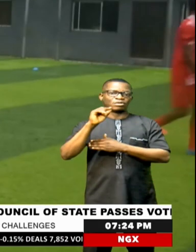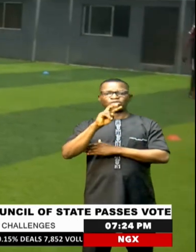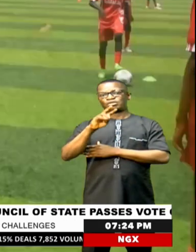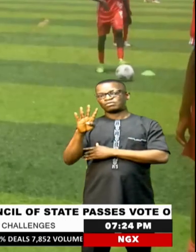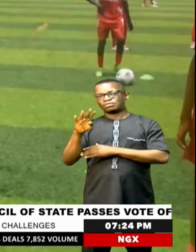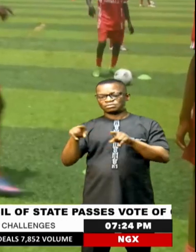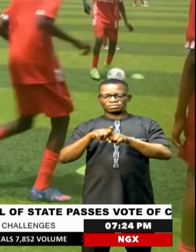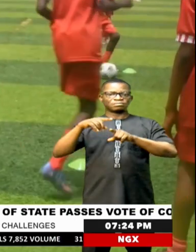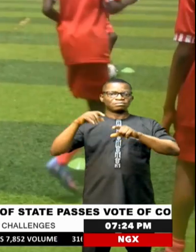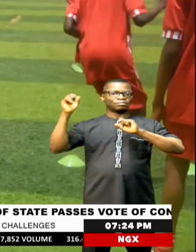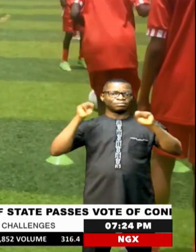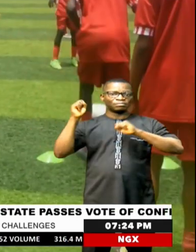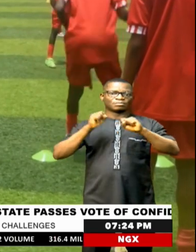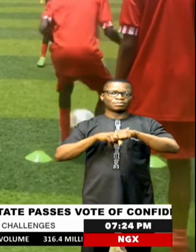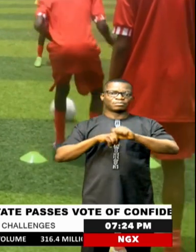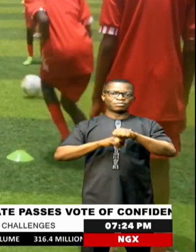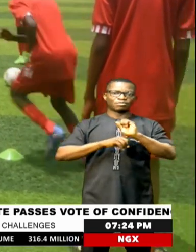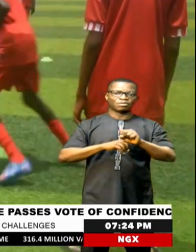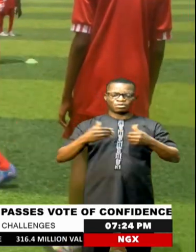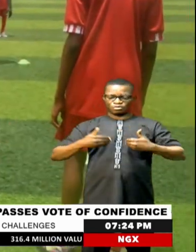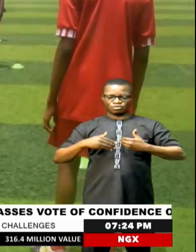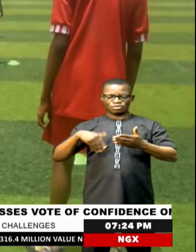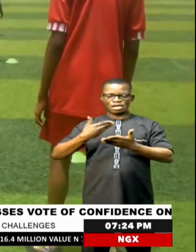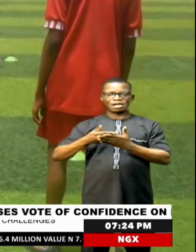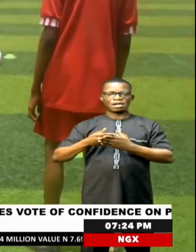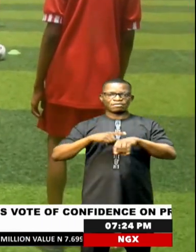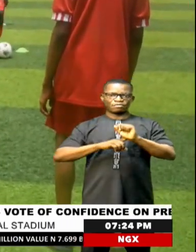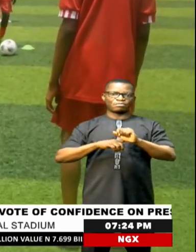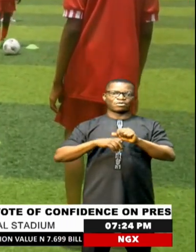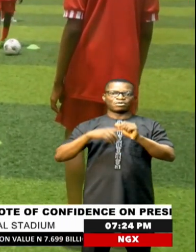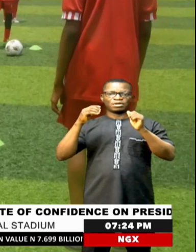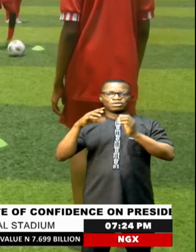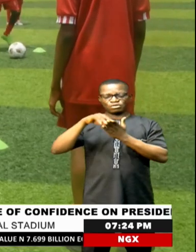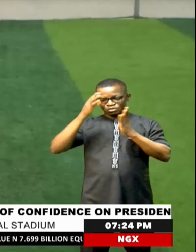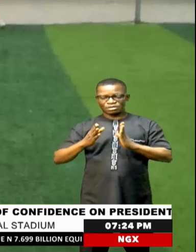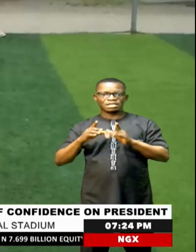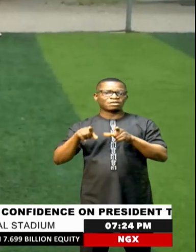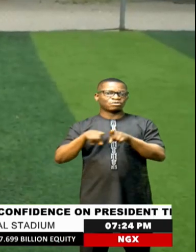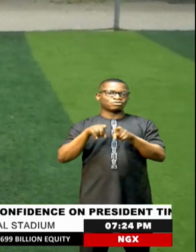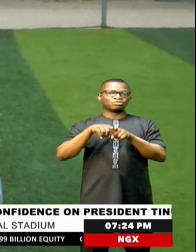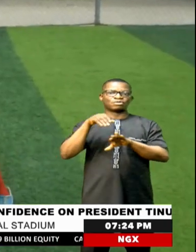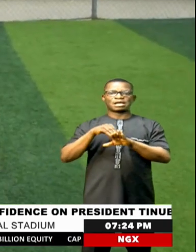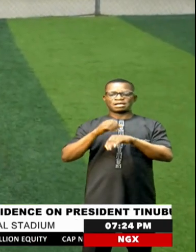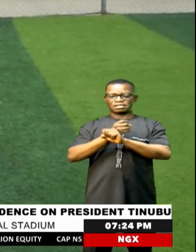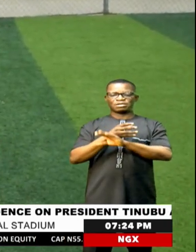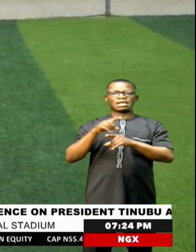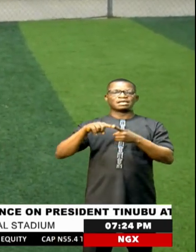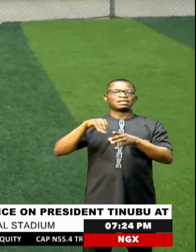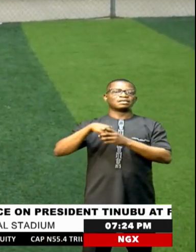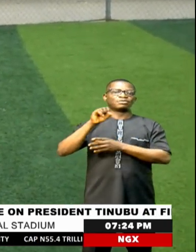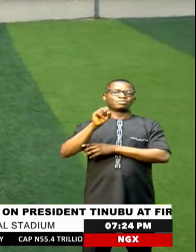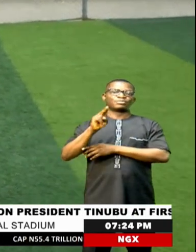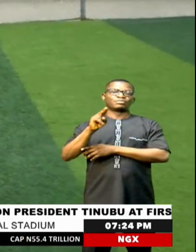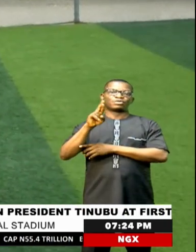After about two weeks intensive training, the Youth Arise Football Academy Summer Camp ended its Lagos program at the Obele Mini Stadium, Surulewe Lagos,